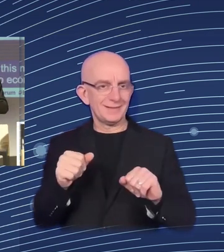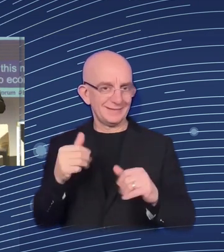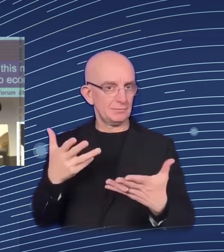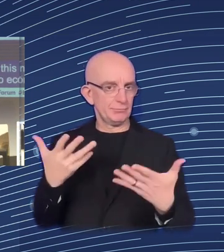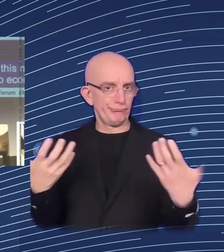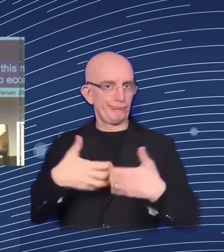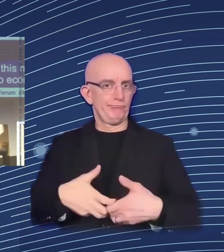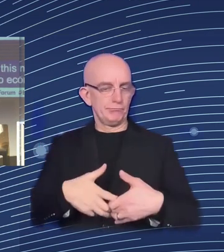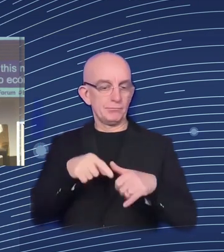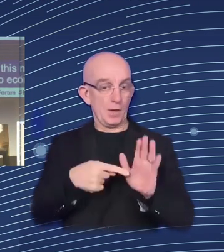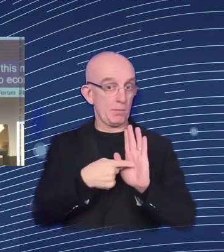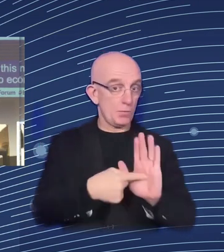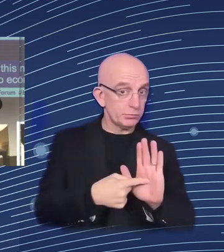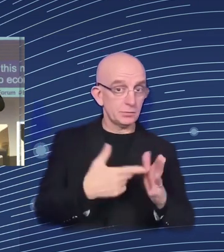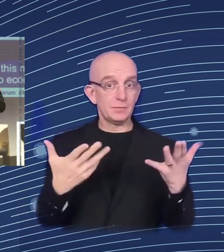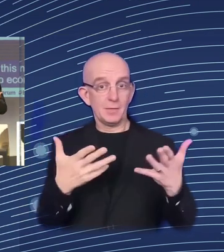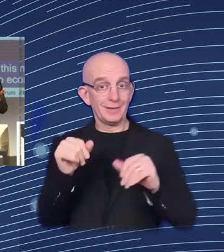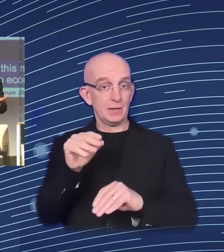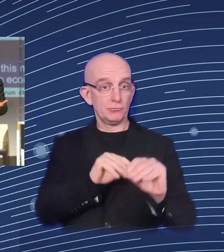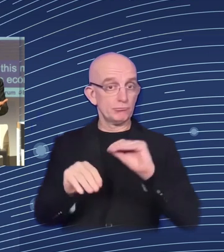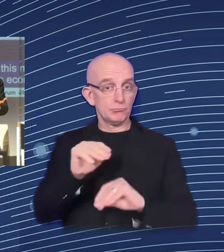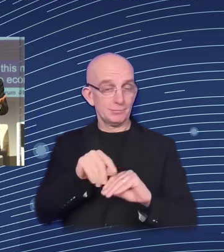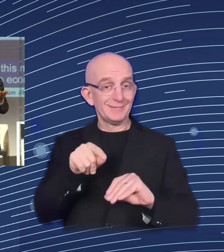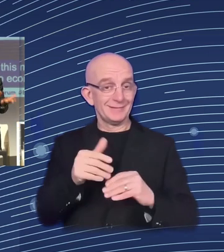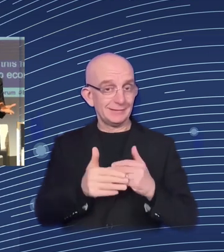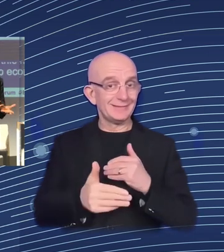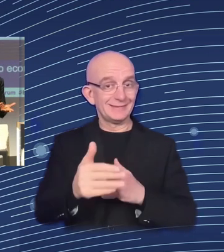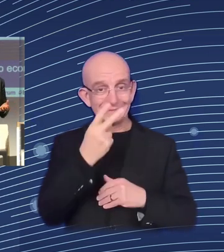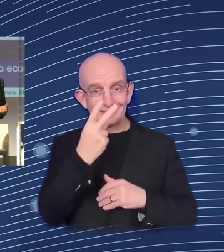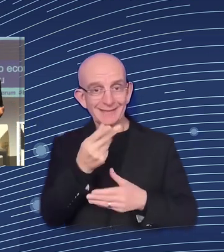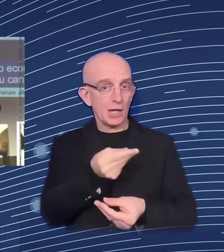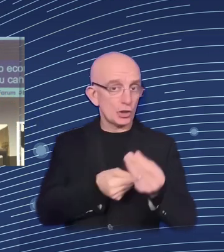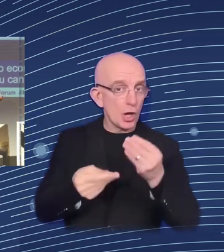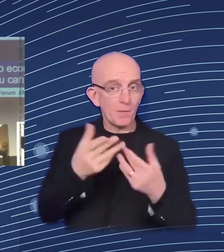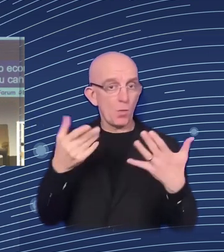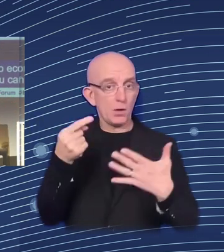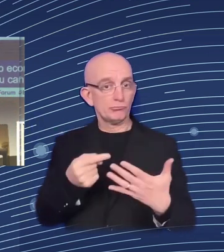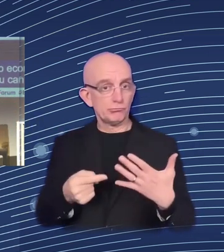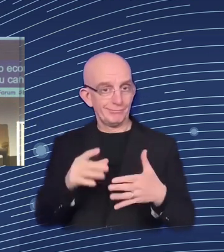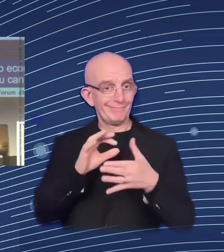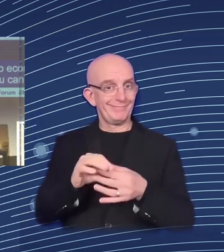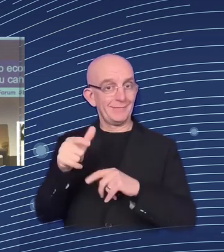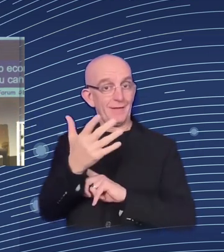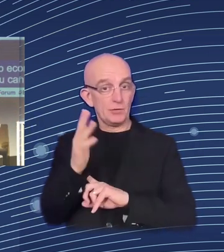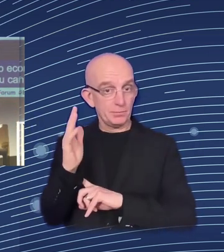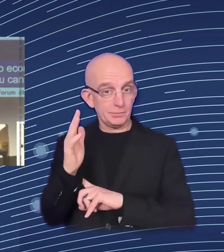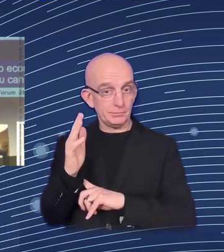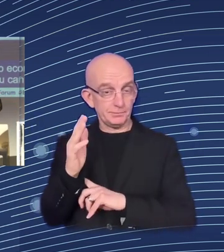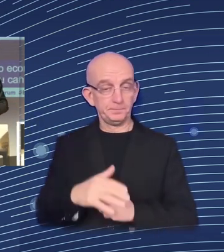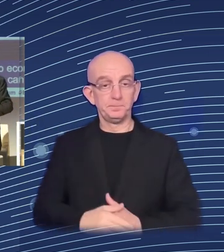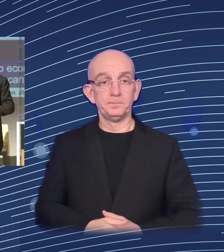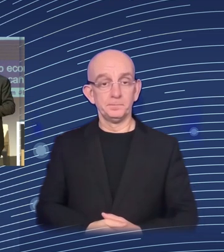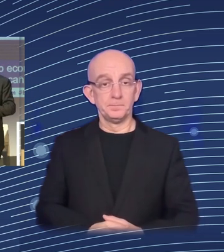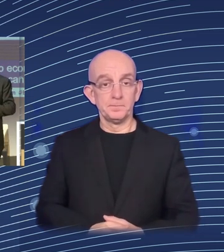combining to do two models, you can analyze specific policies. In this case, energy policies or environmental